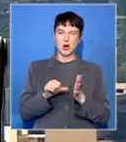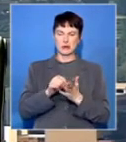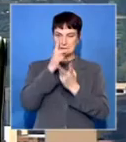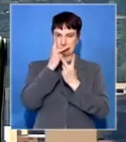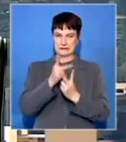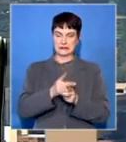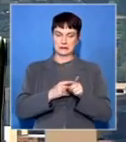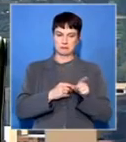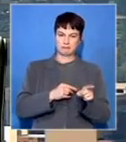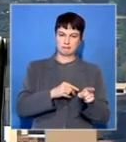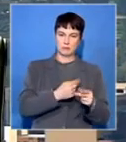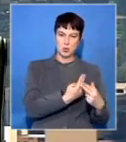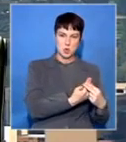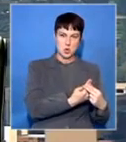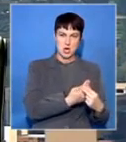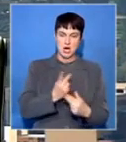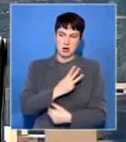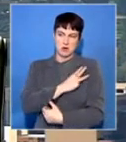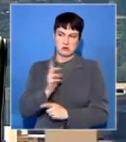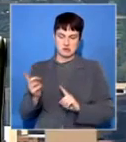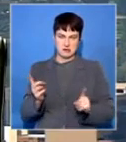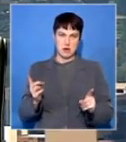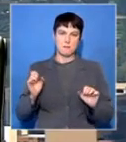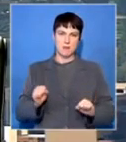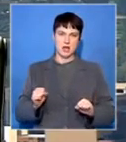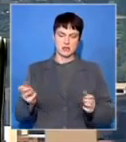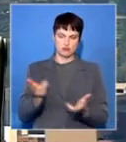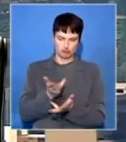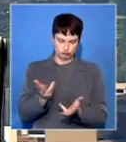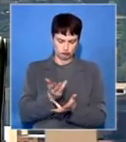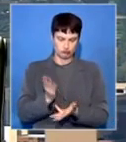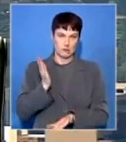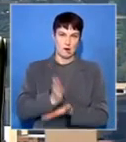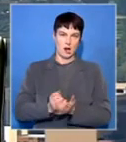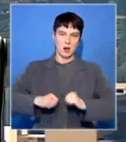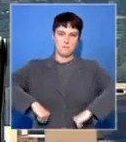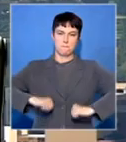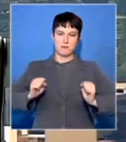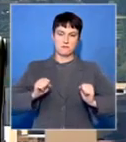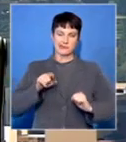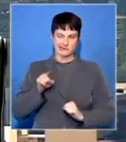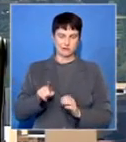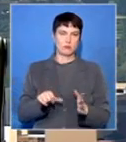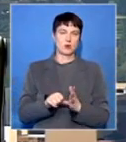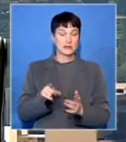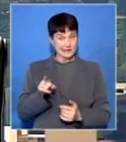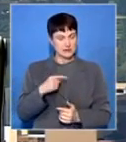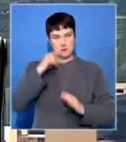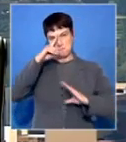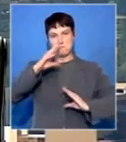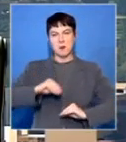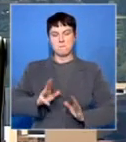in good faith and that they reach agreement and that has been reached. And to that end, we are grateful.